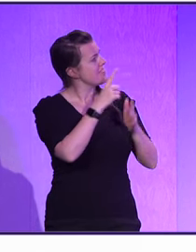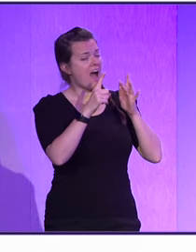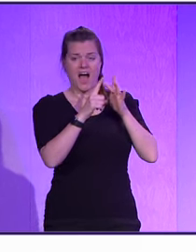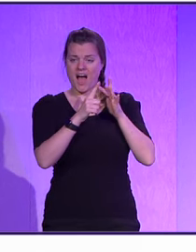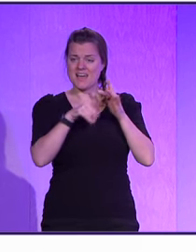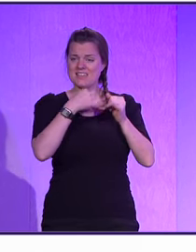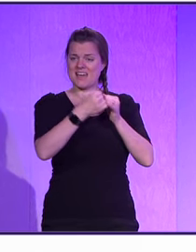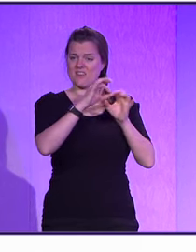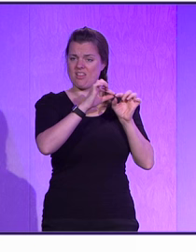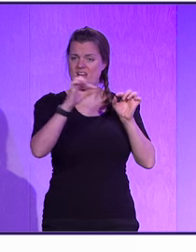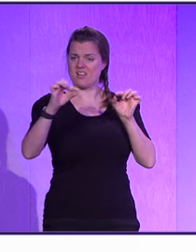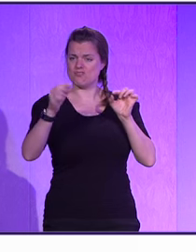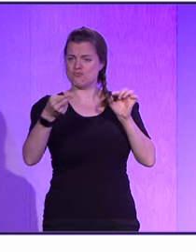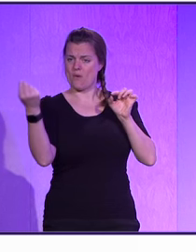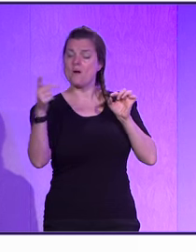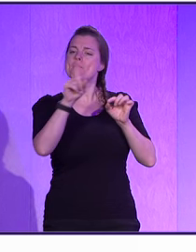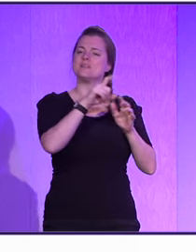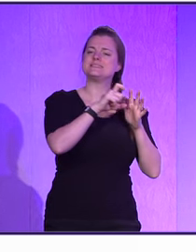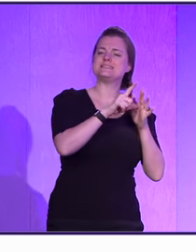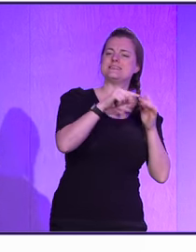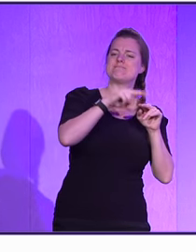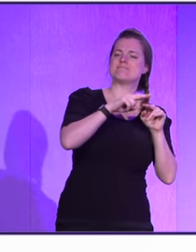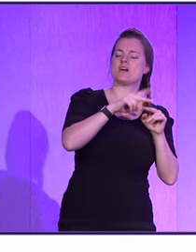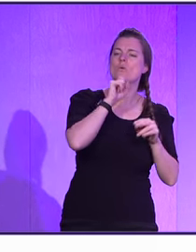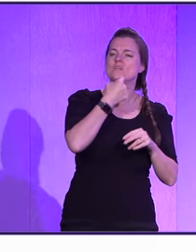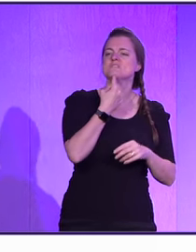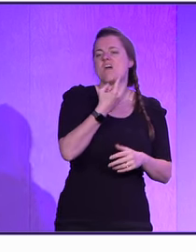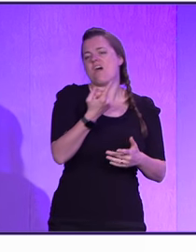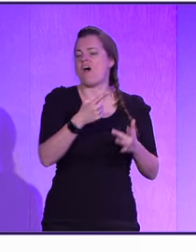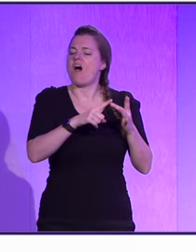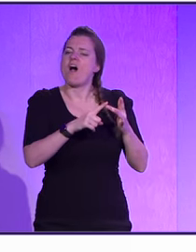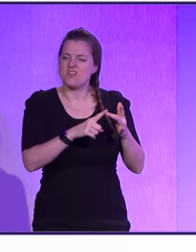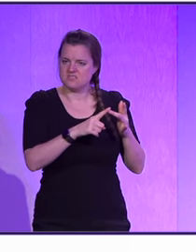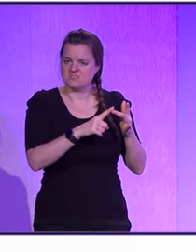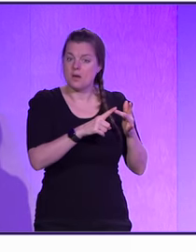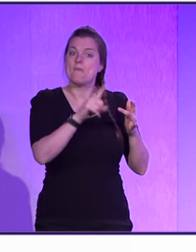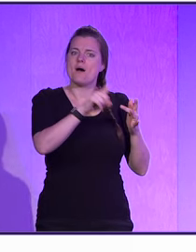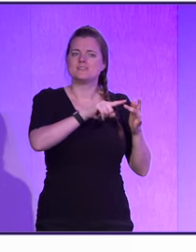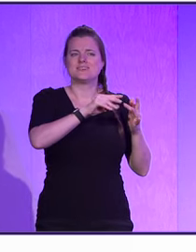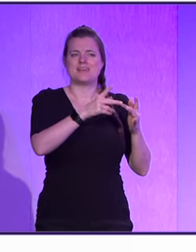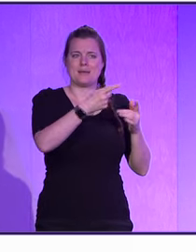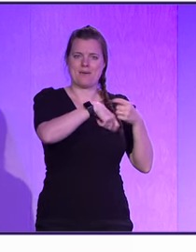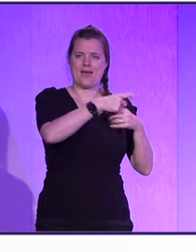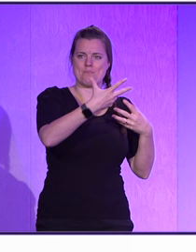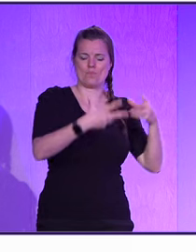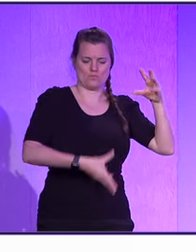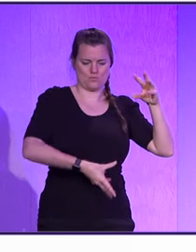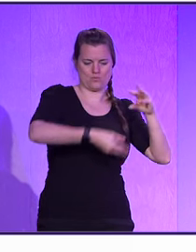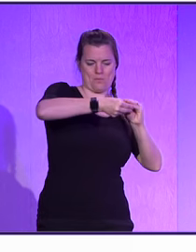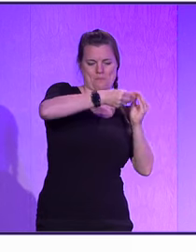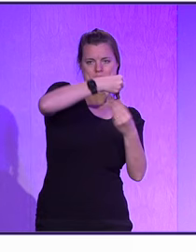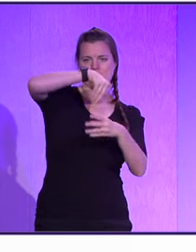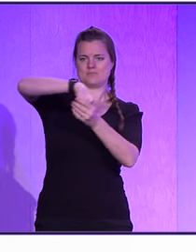the i at the end of the line, right? On the diff, it would just say i. But it synthesized this,